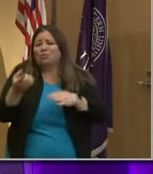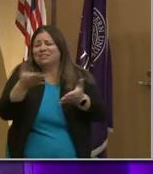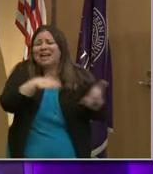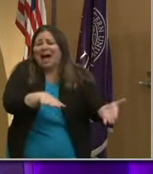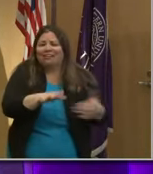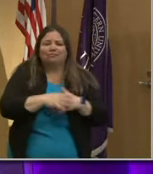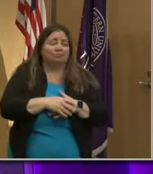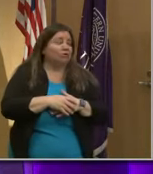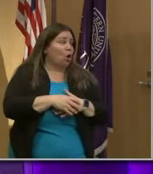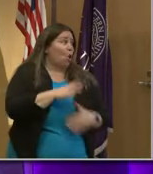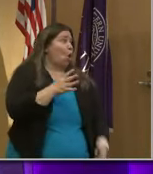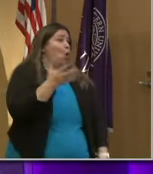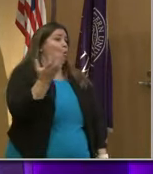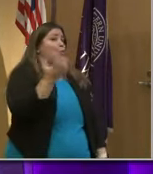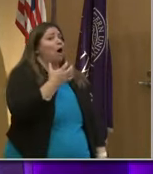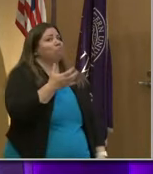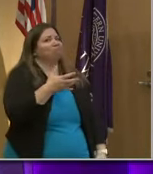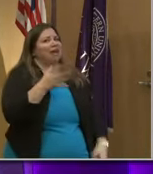That's pretty handy.